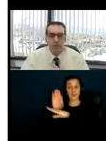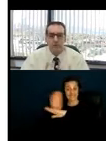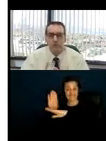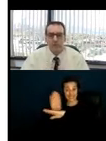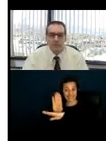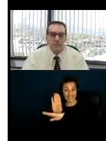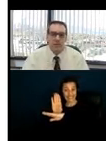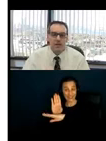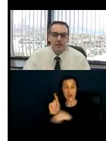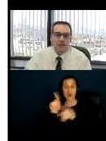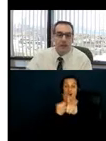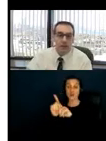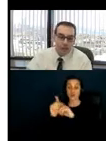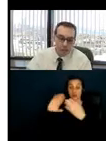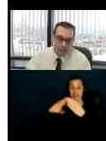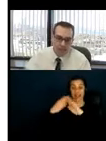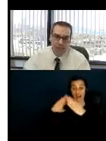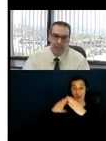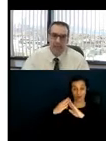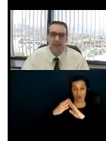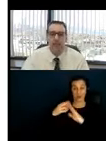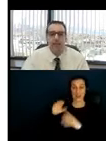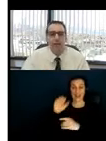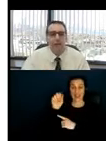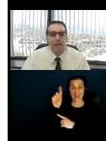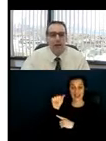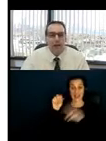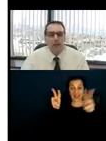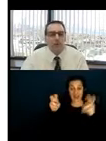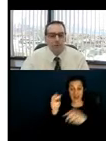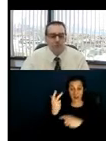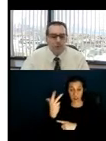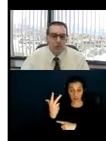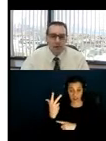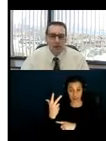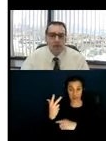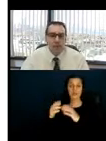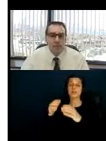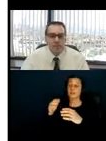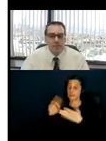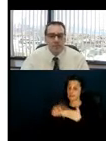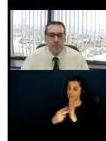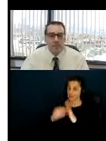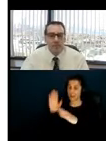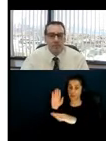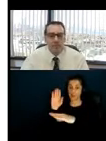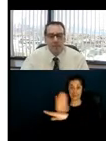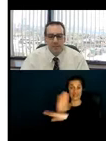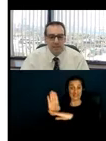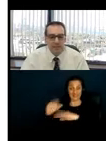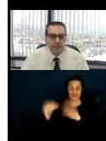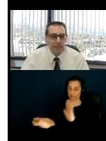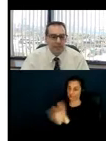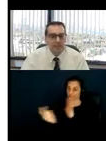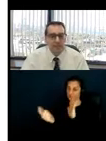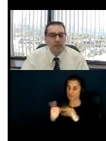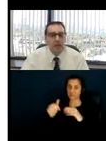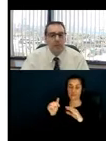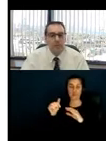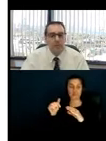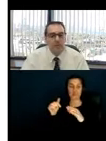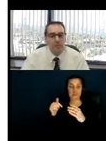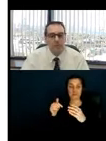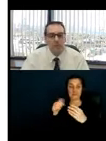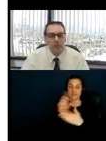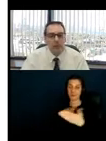So on the business perspective under Title III of the ADA, it prohibits discrimination on the basis of disability in the activities of places of public